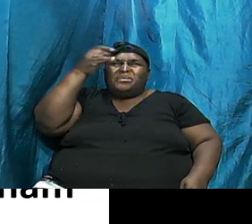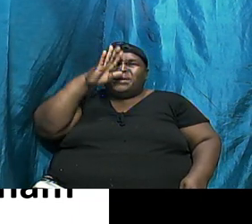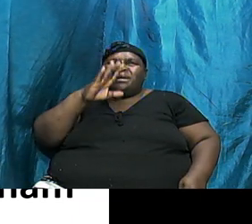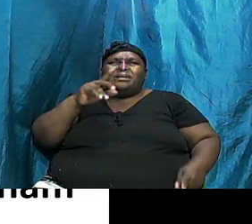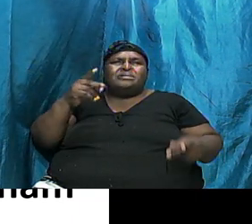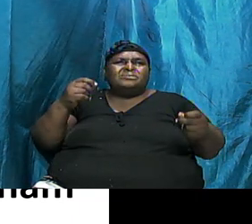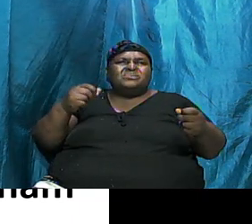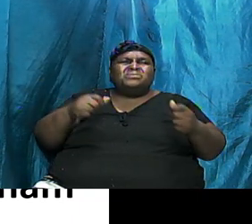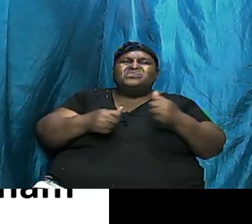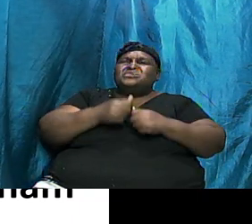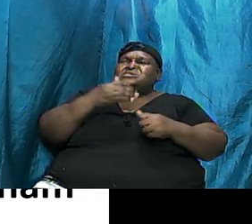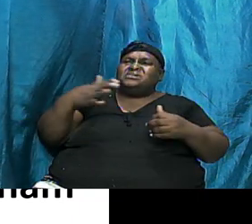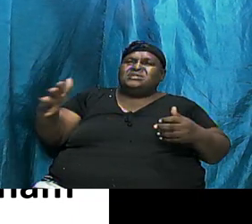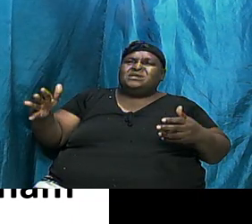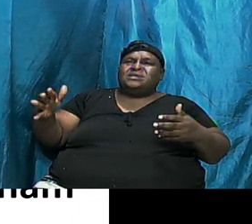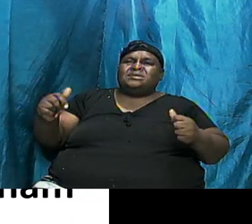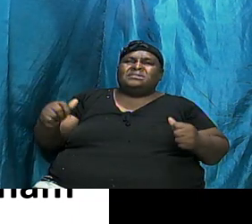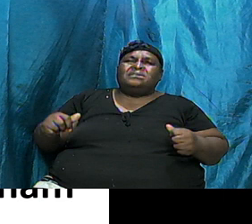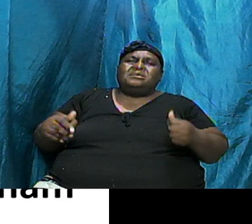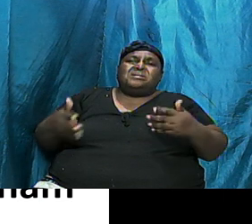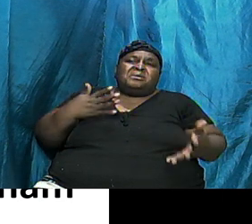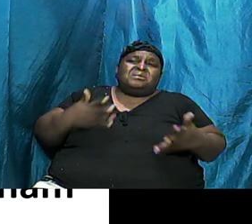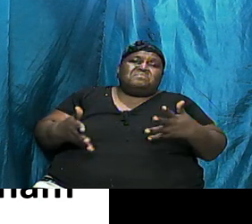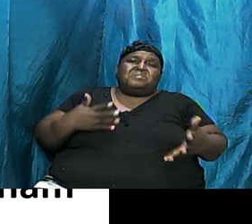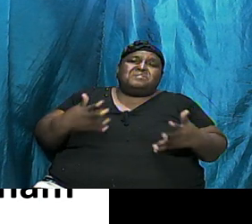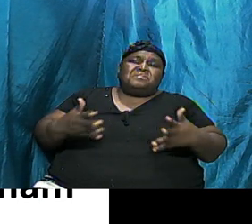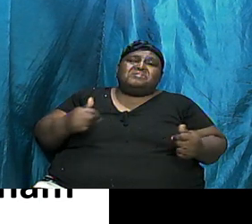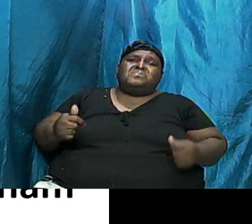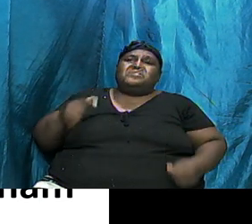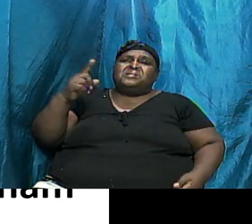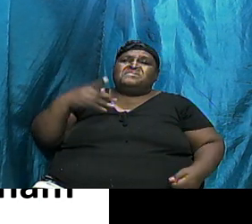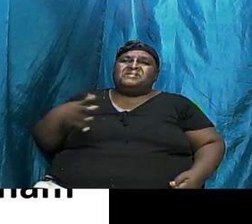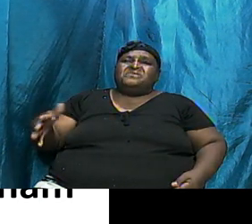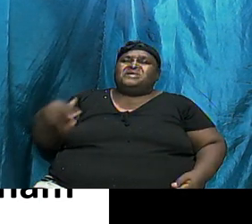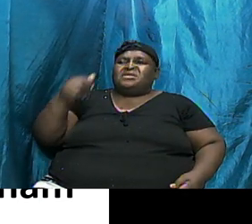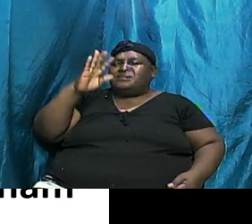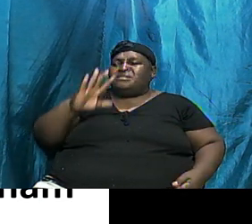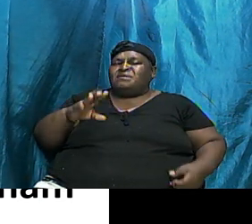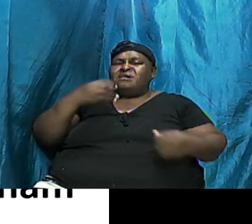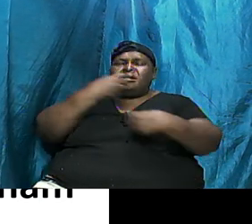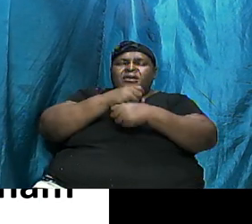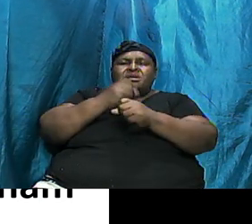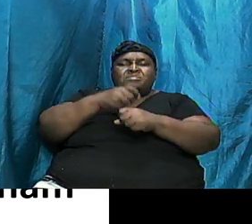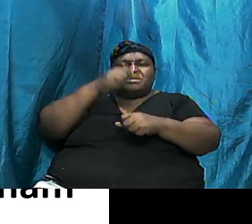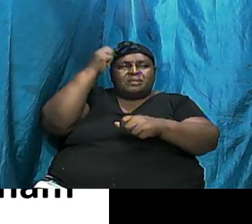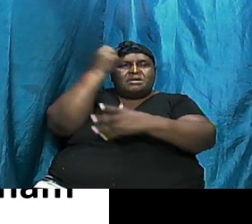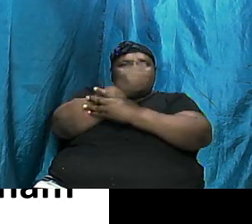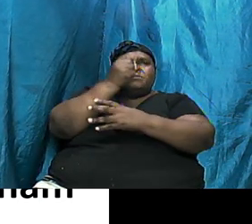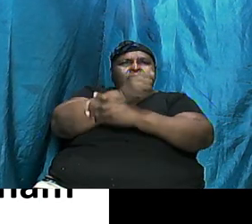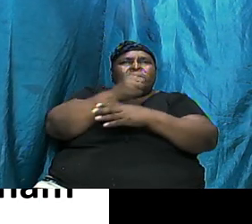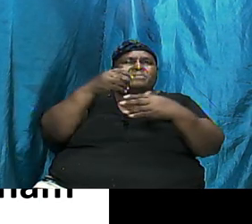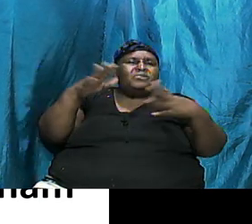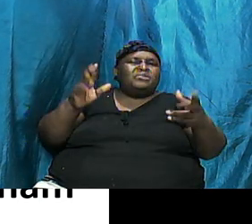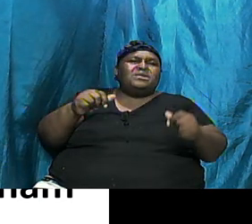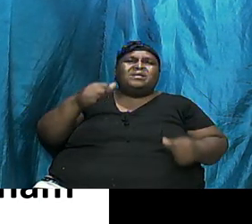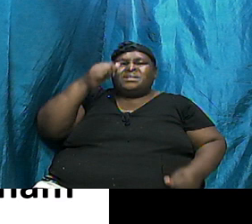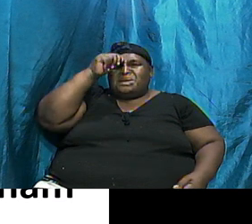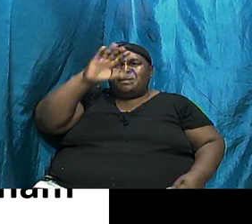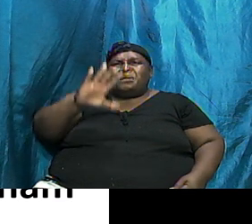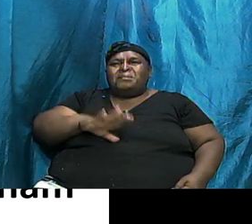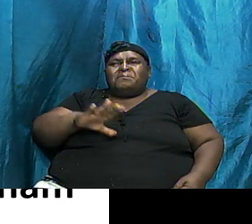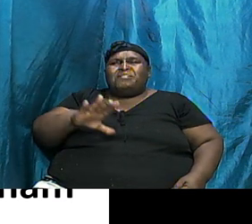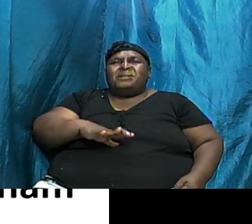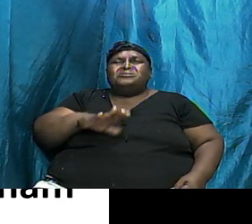A Thing Like That But Then This Is Probably One Of The Things That Make God Look At Abraham The Way Look At Him Because The Man Was Just